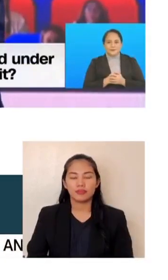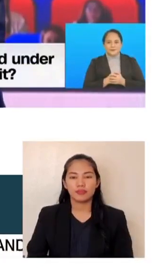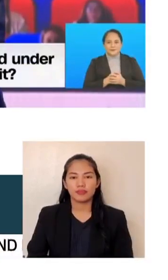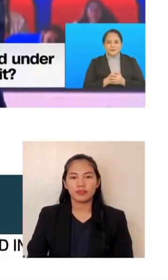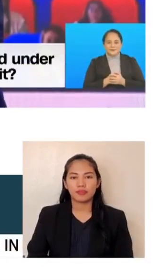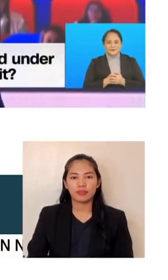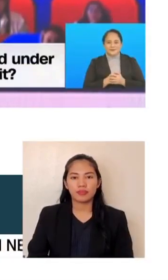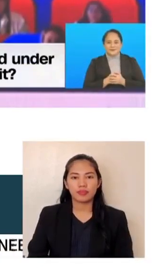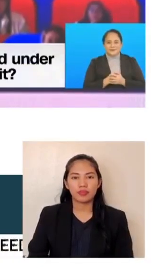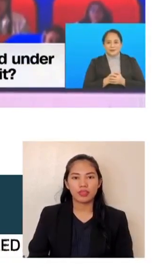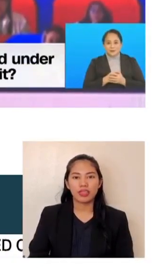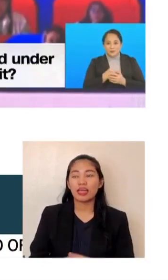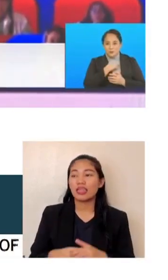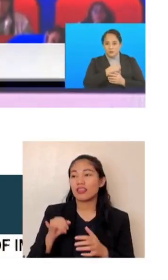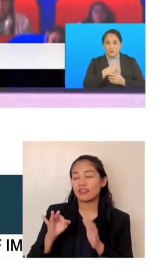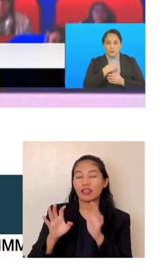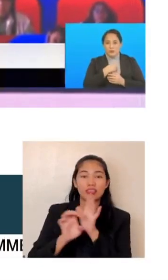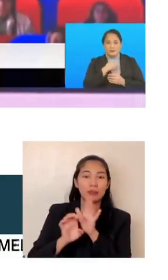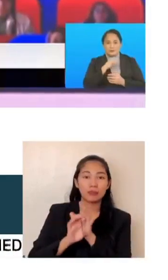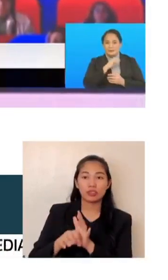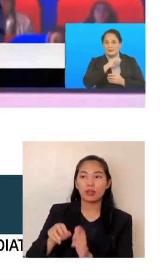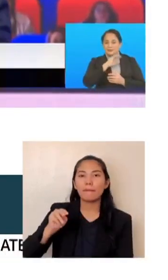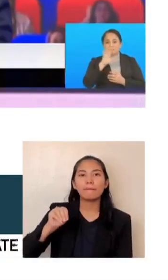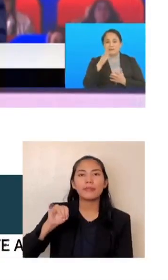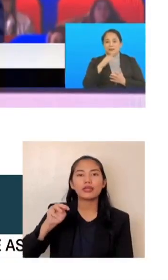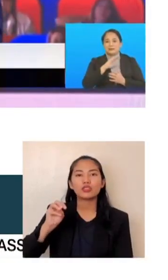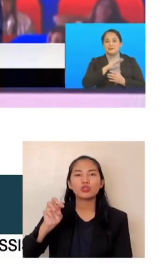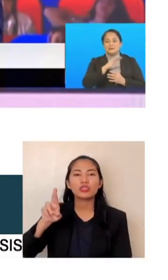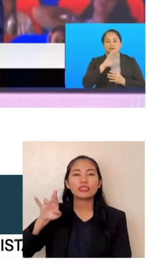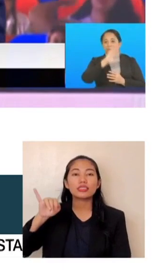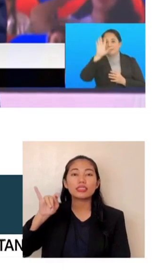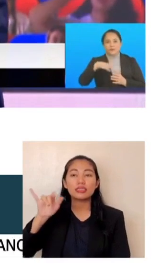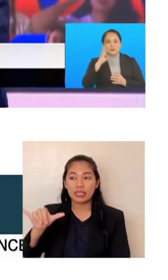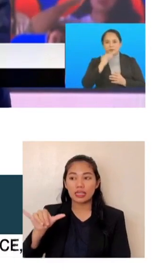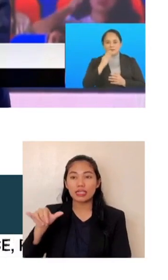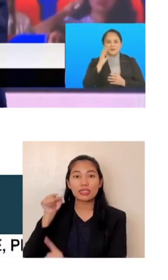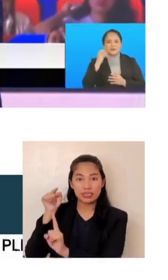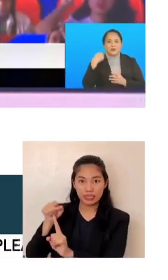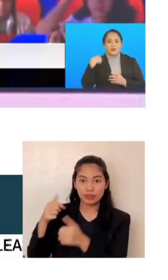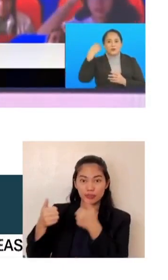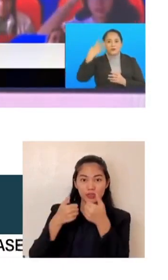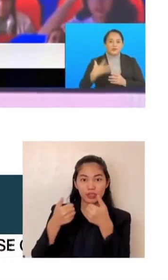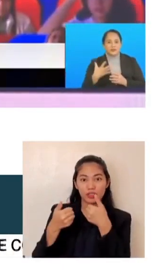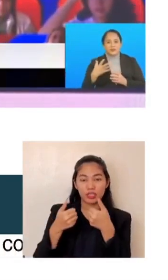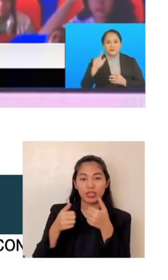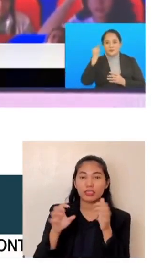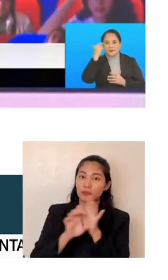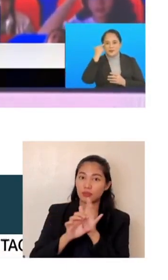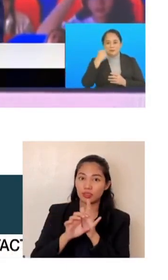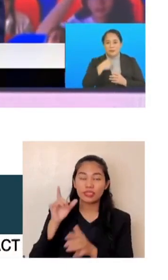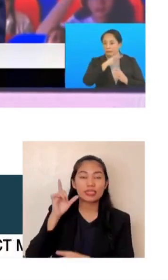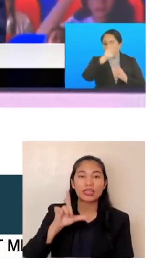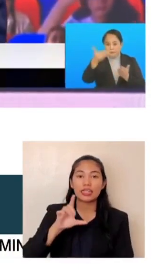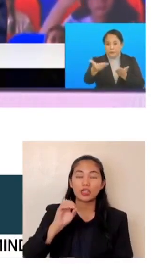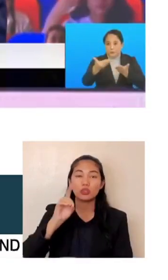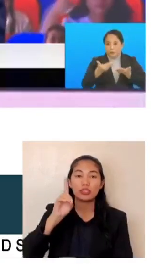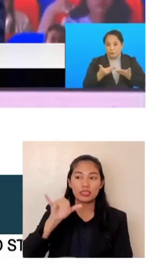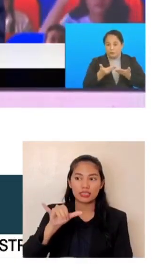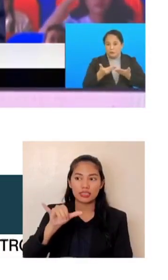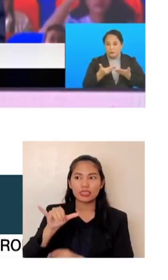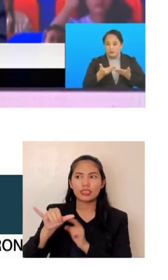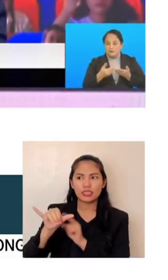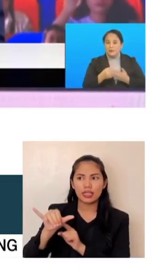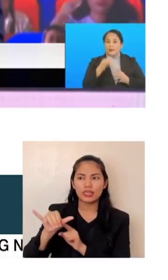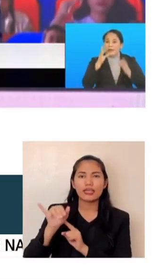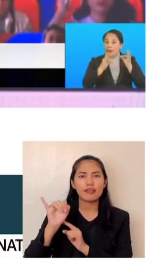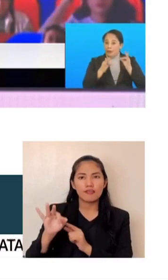who's a minority to, in many sense, in many ways, like Calioli. Calioli really admirable in the